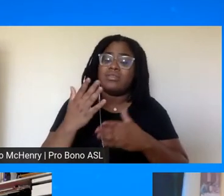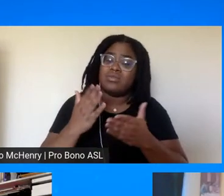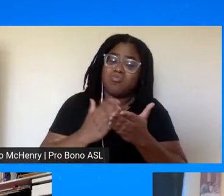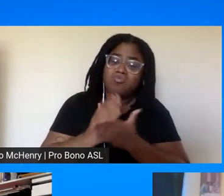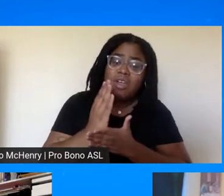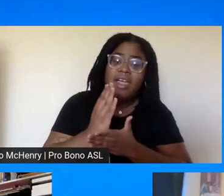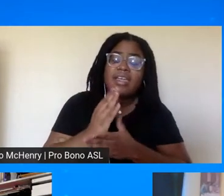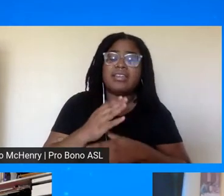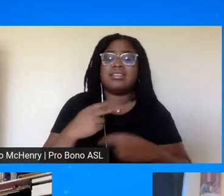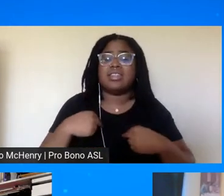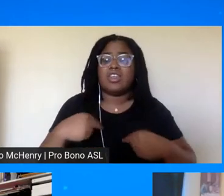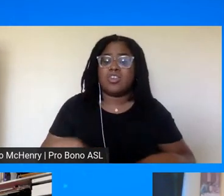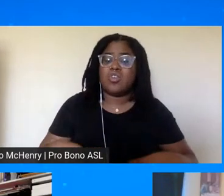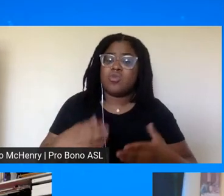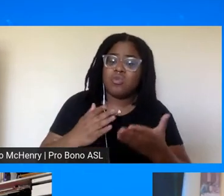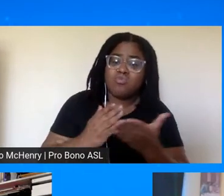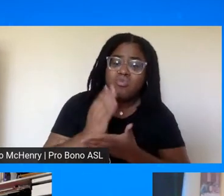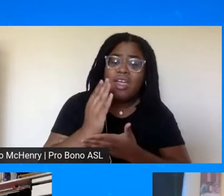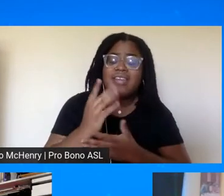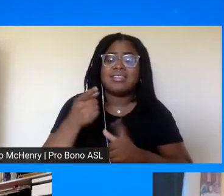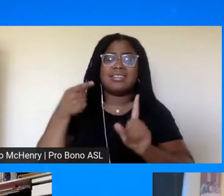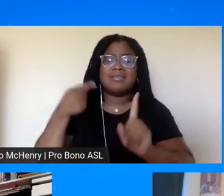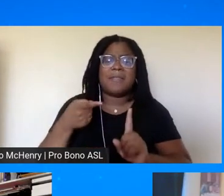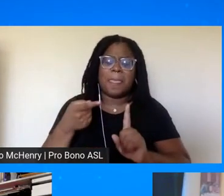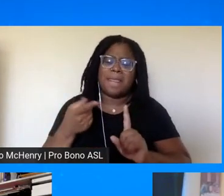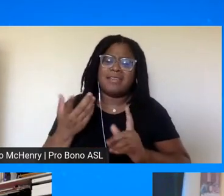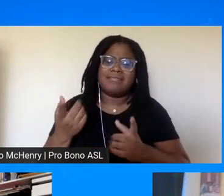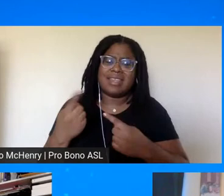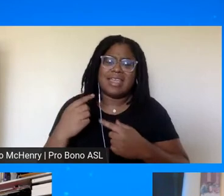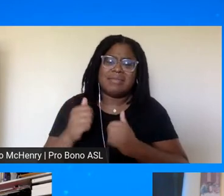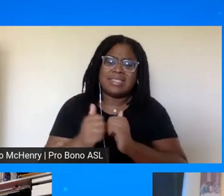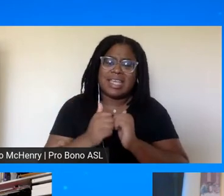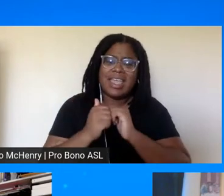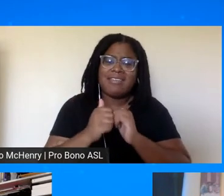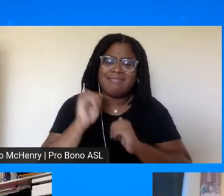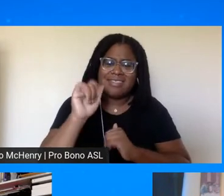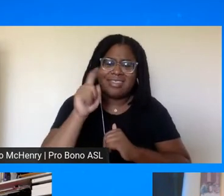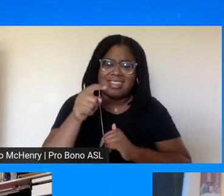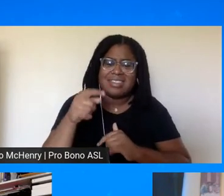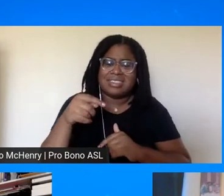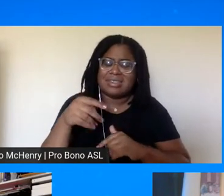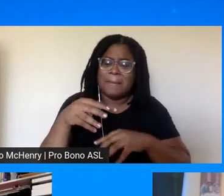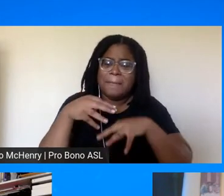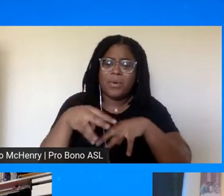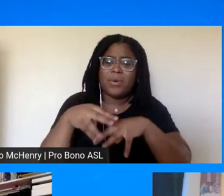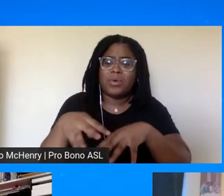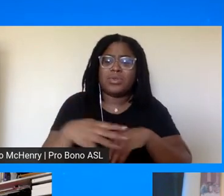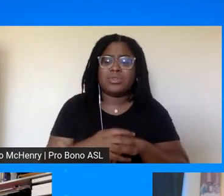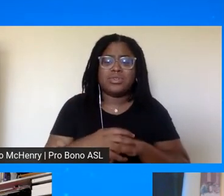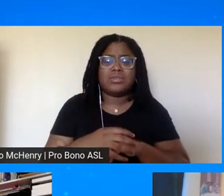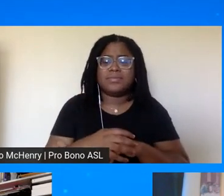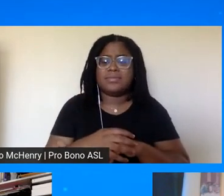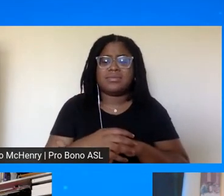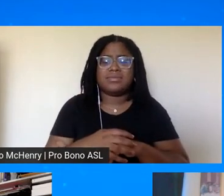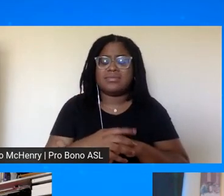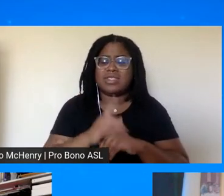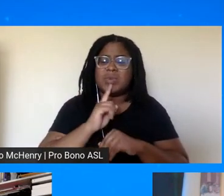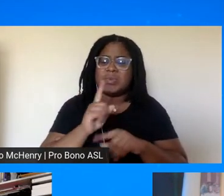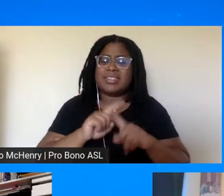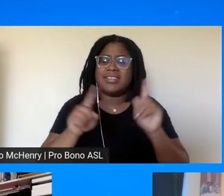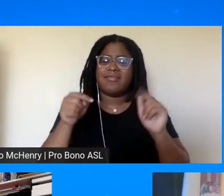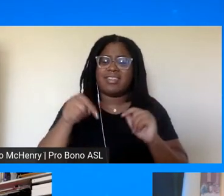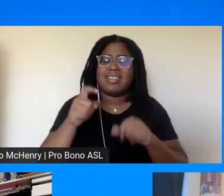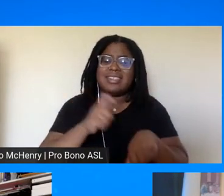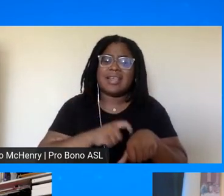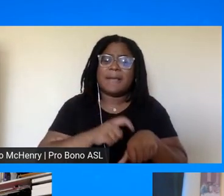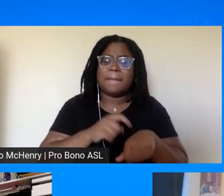time and human rights the main ones came together um at this march um it's a little different this time